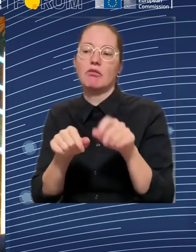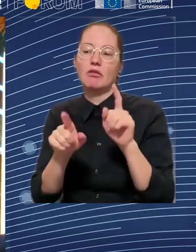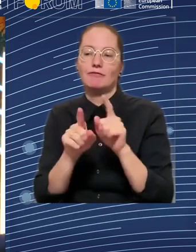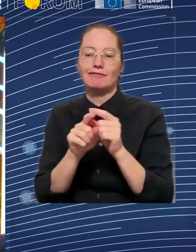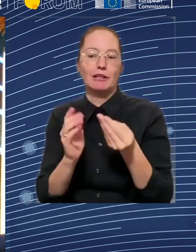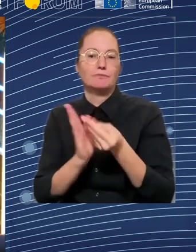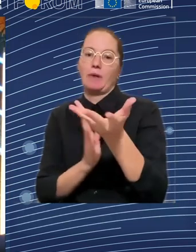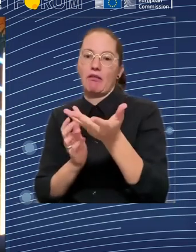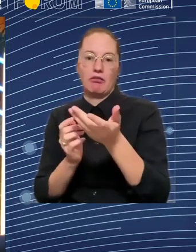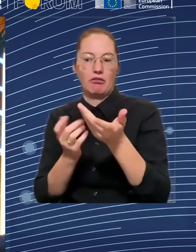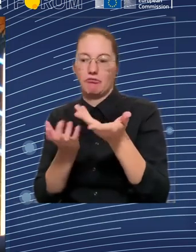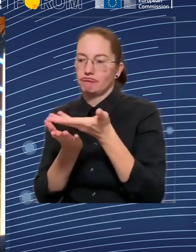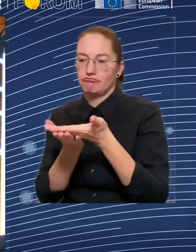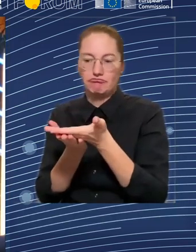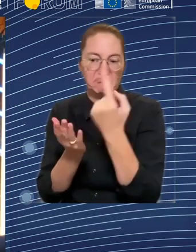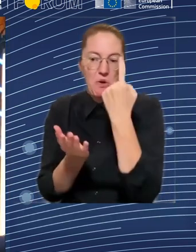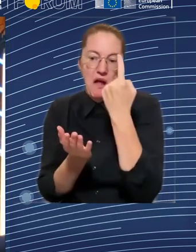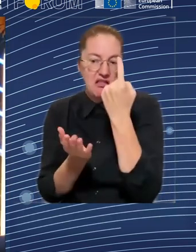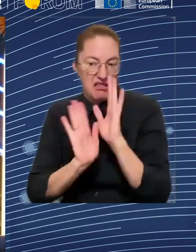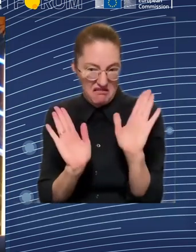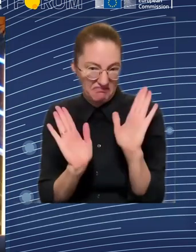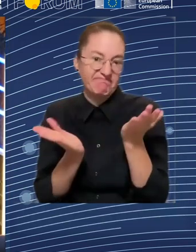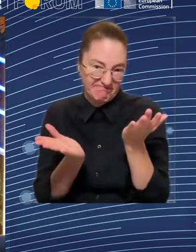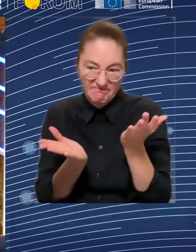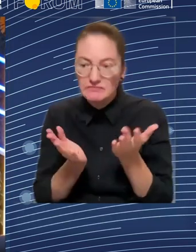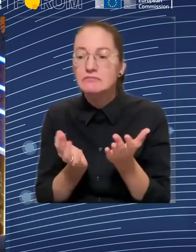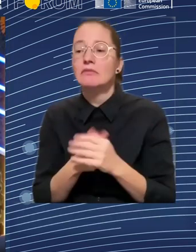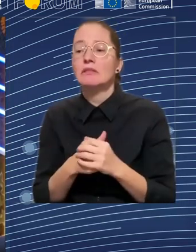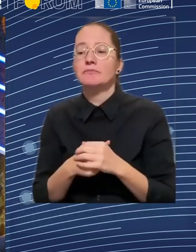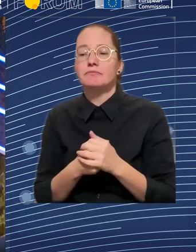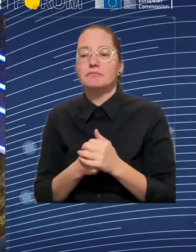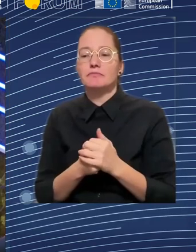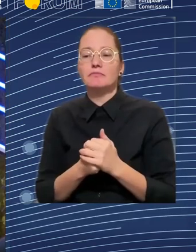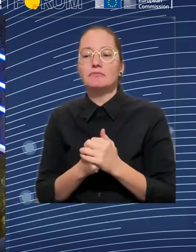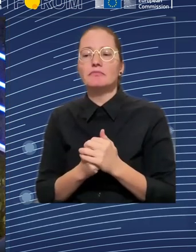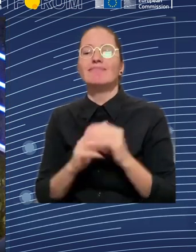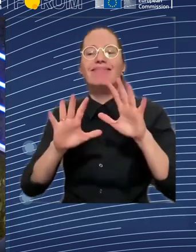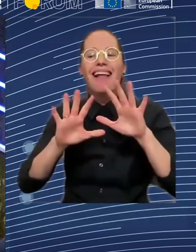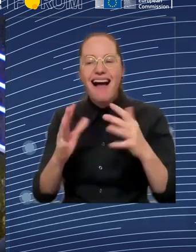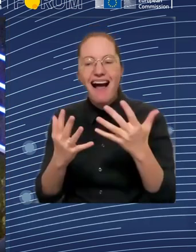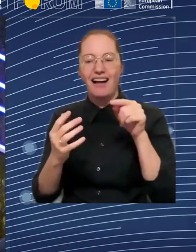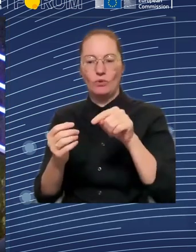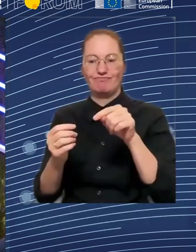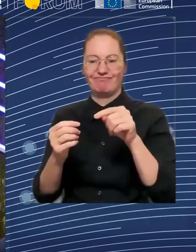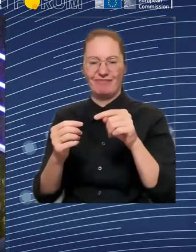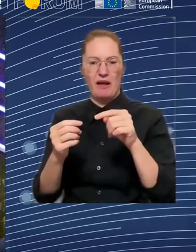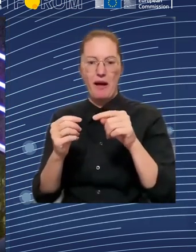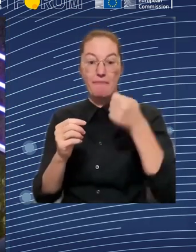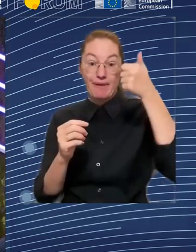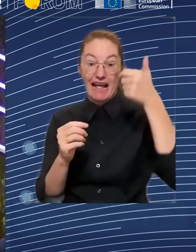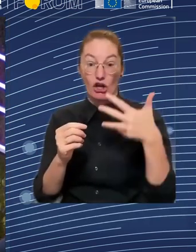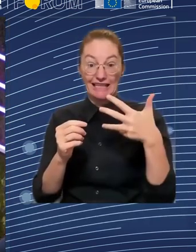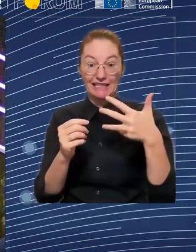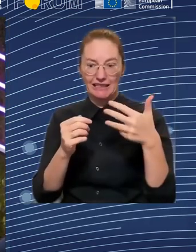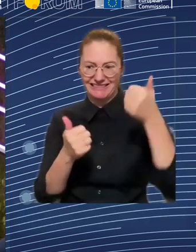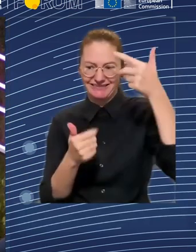create a buffer or to release the pressure, at least for a while. And we sometimes forget about these